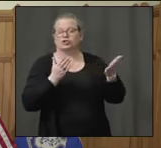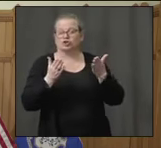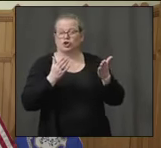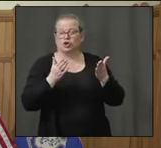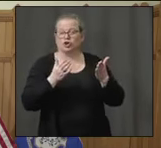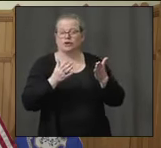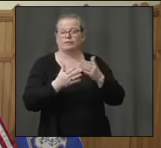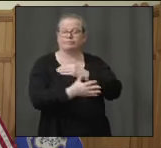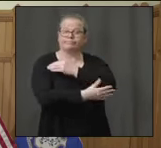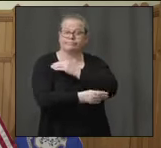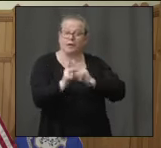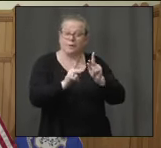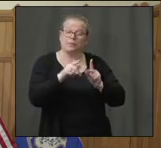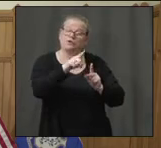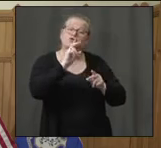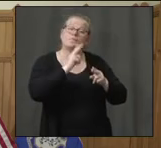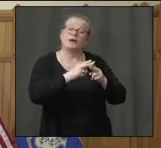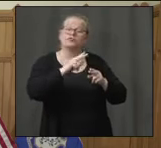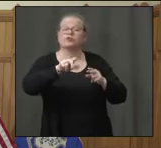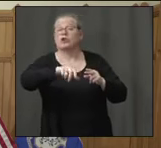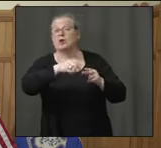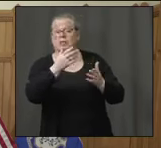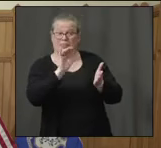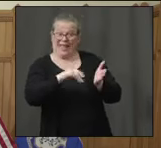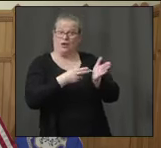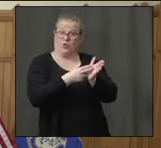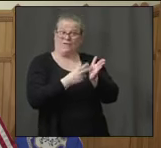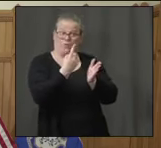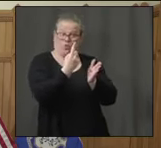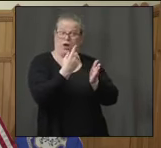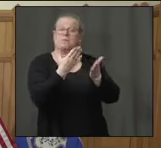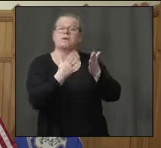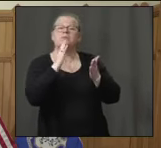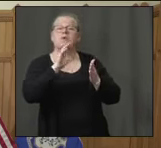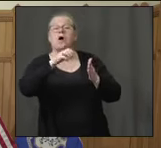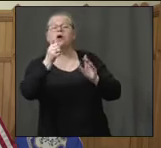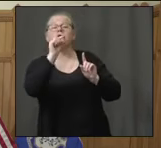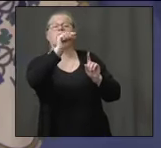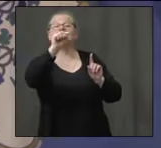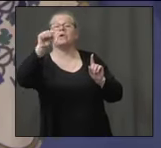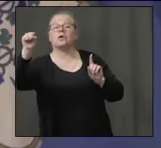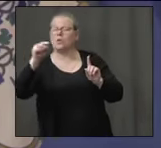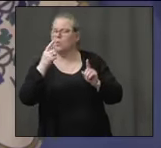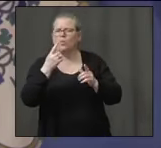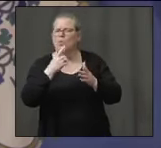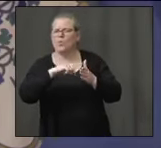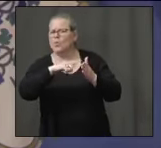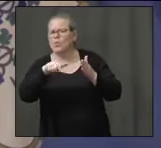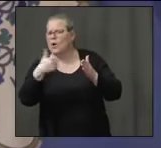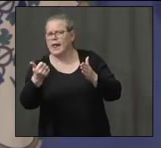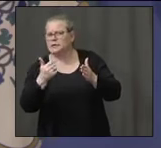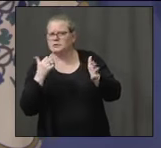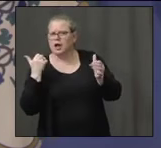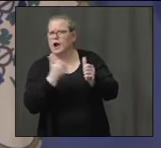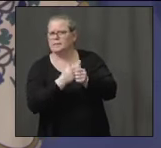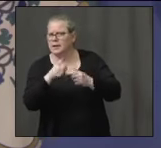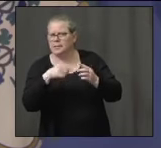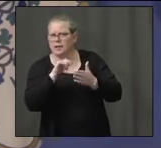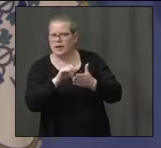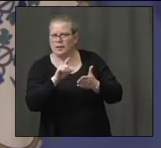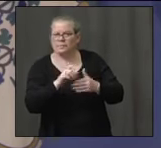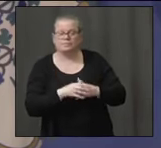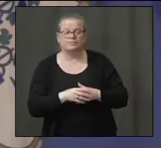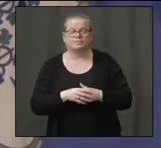I don't know if you can give us an update on your efforts to try to make sure that minority residents are tested. Thank you. You know, the best person to answer that